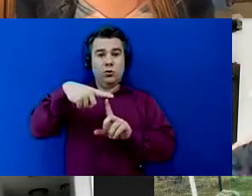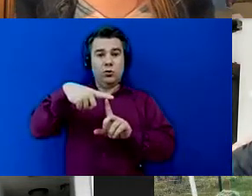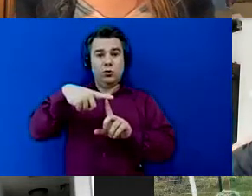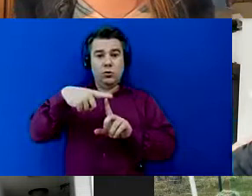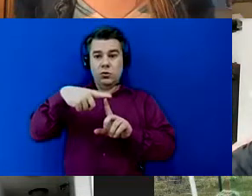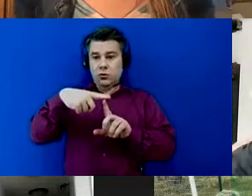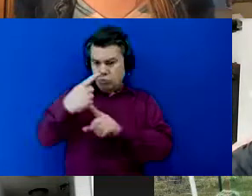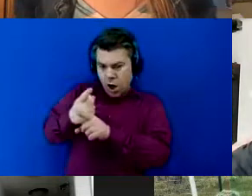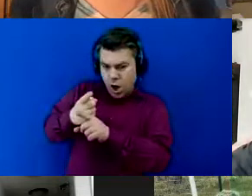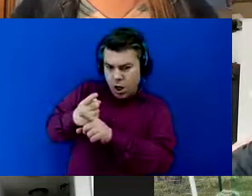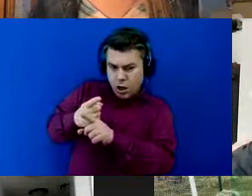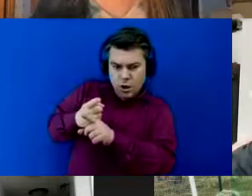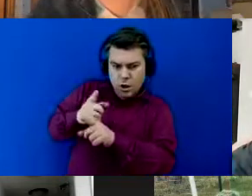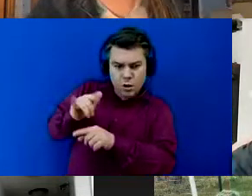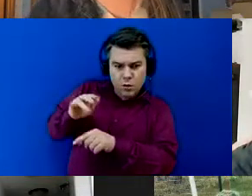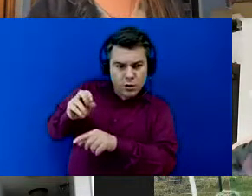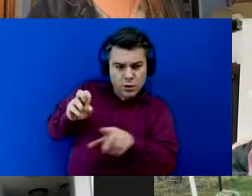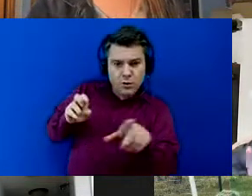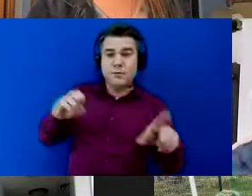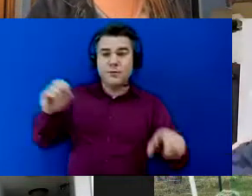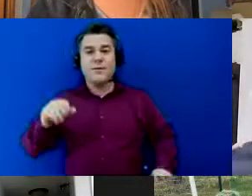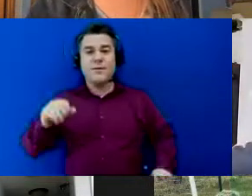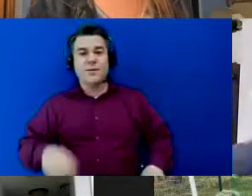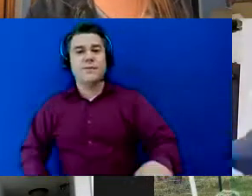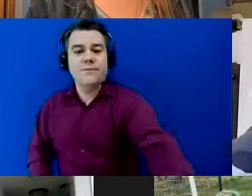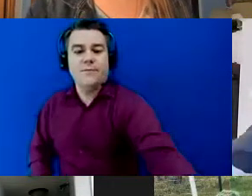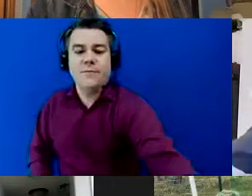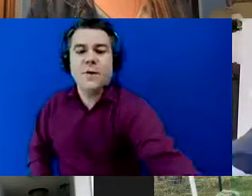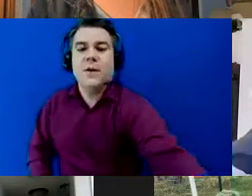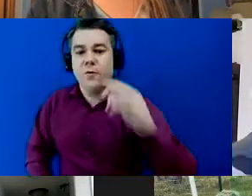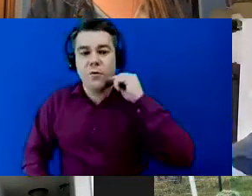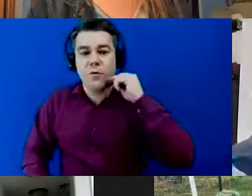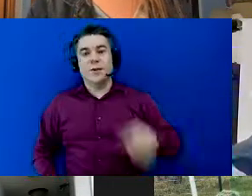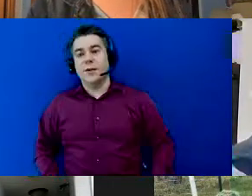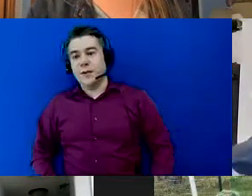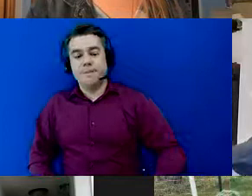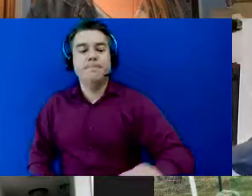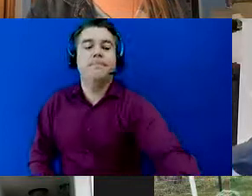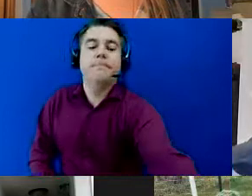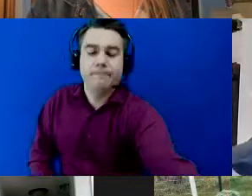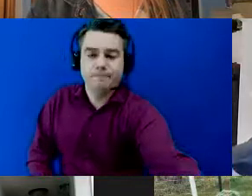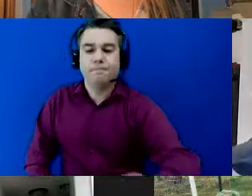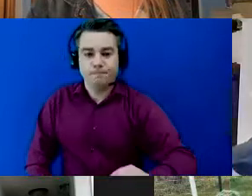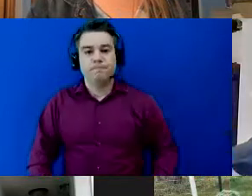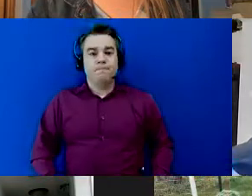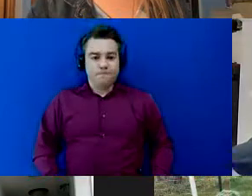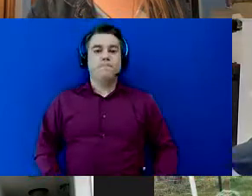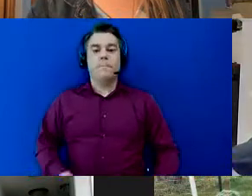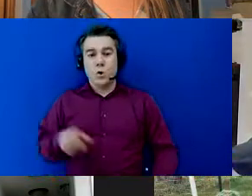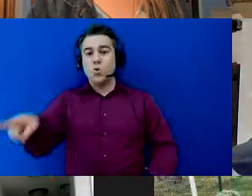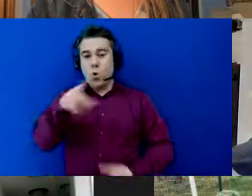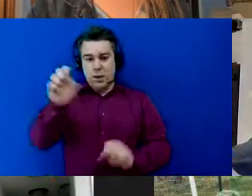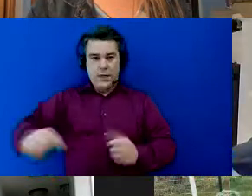all right yep yes so and you can earn it